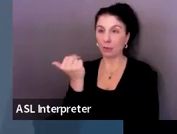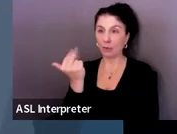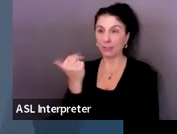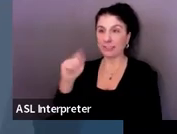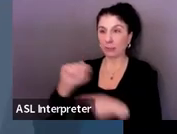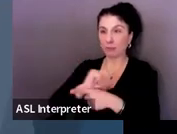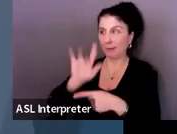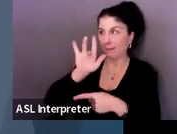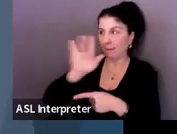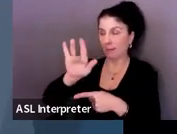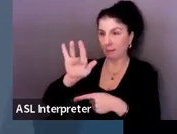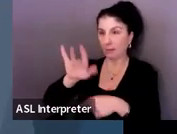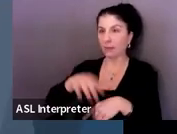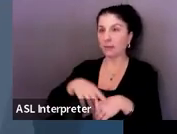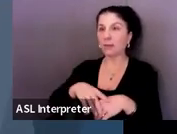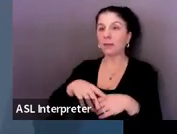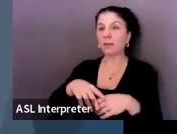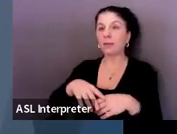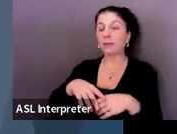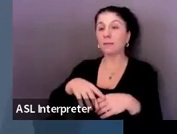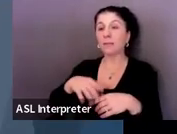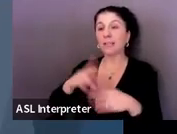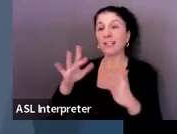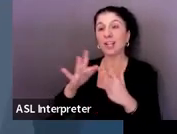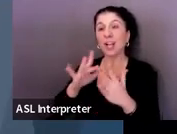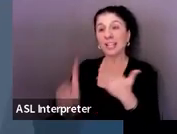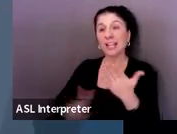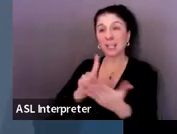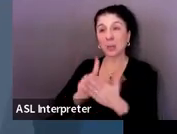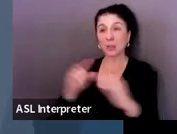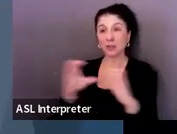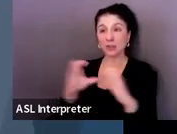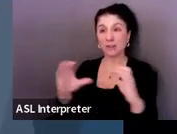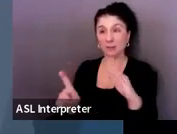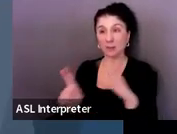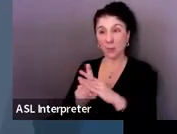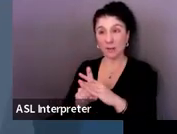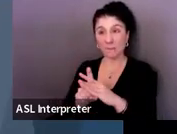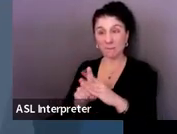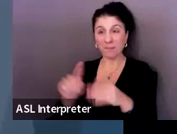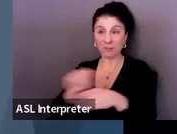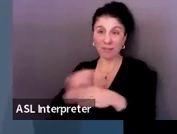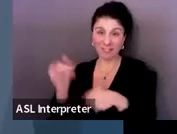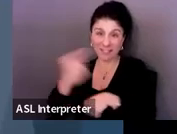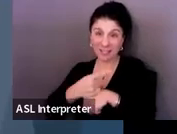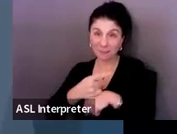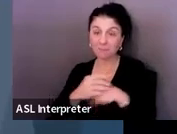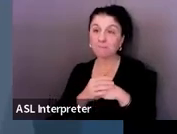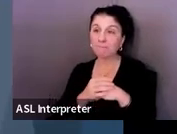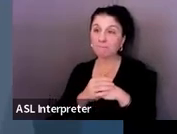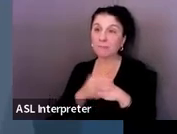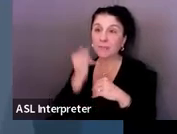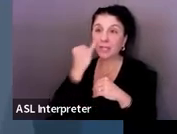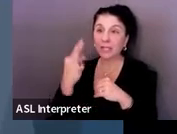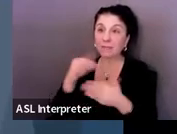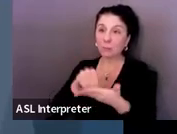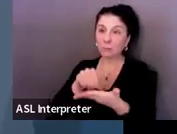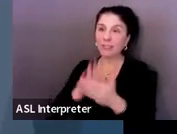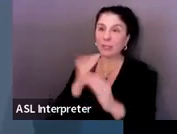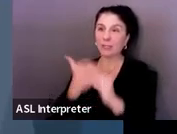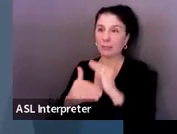And you can receive a contact hour certificate for attending this training today if you enter your email.